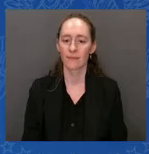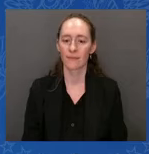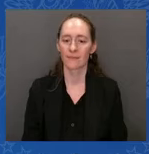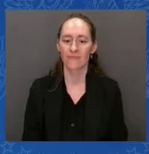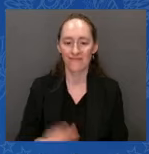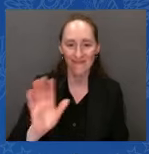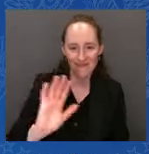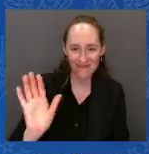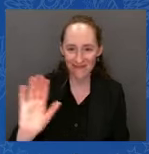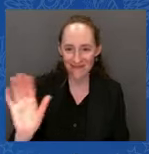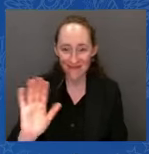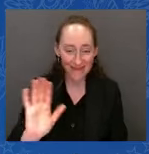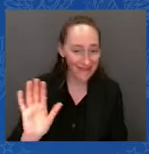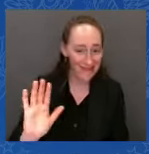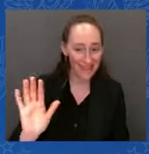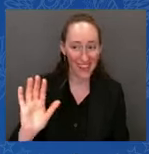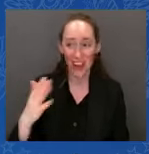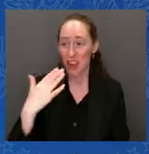Thank you for being here.